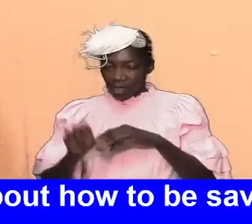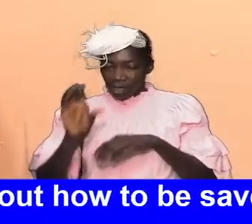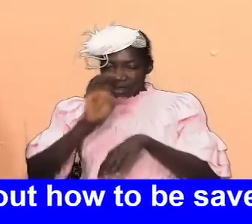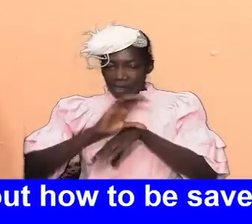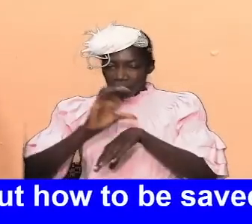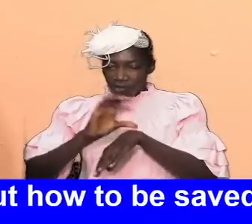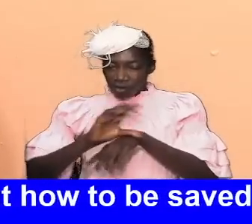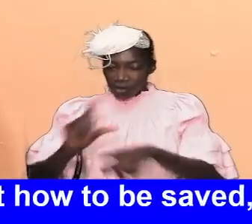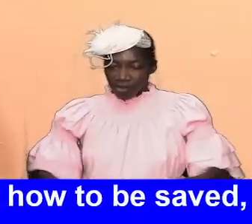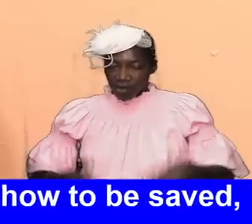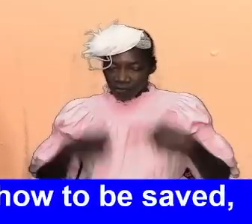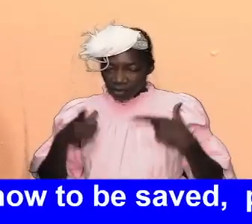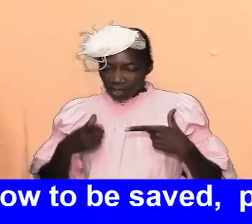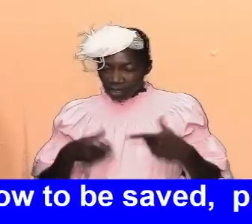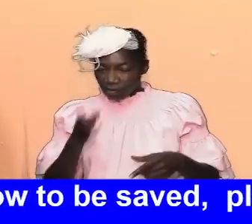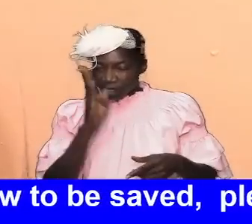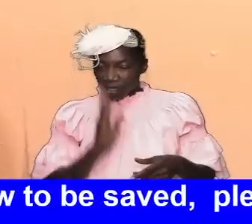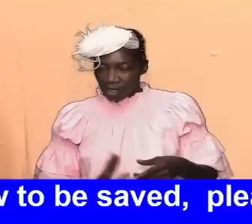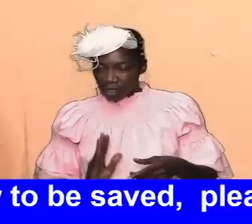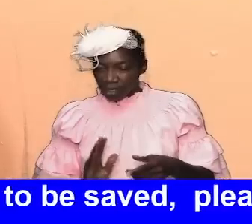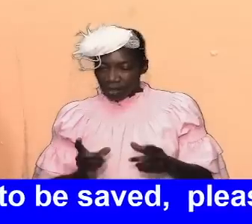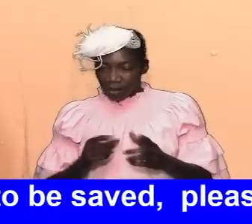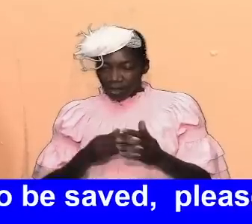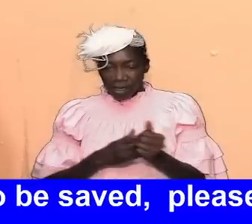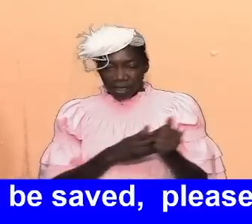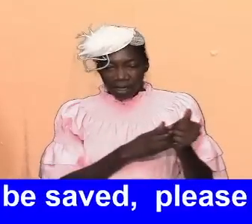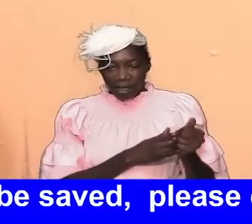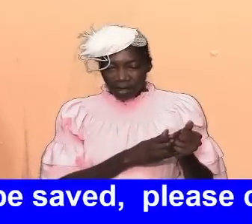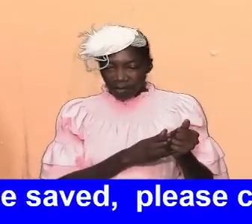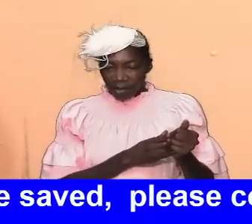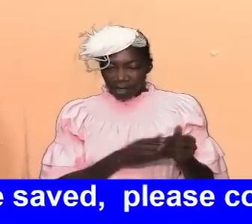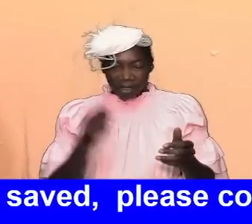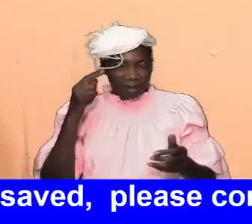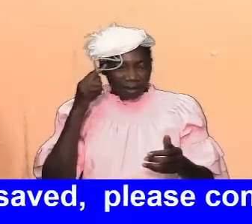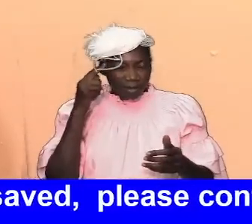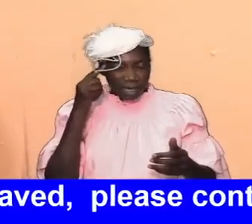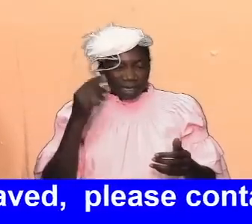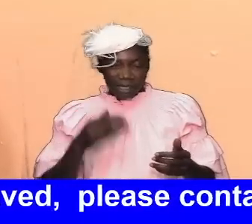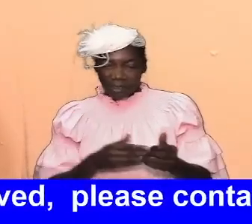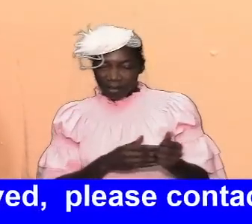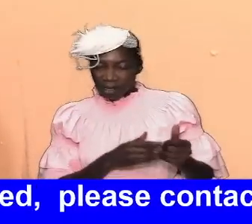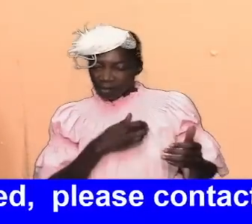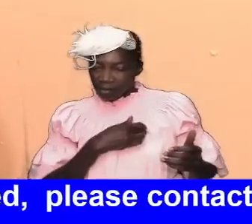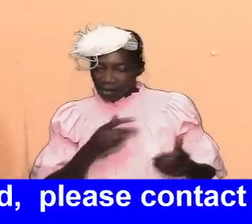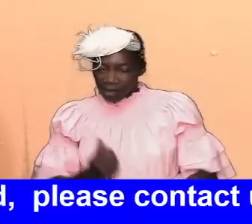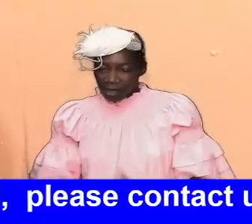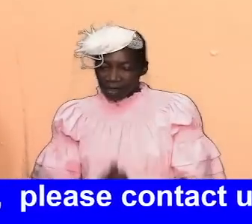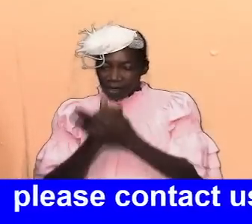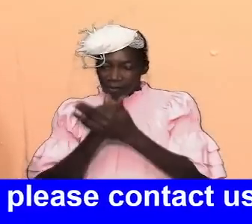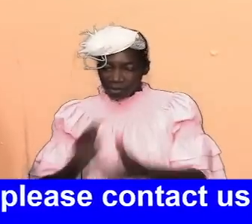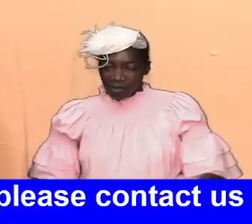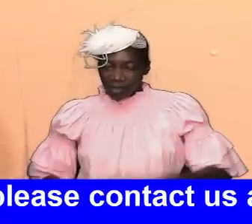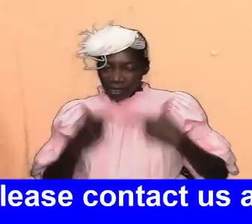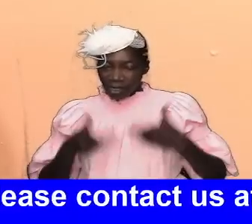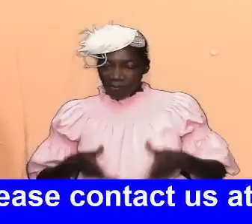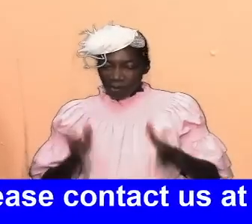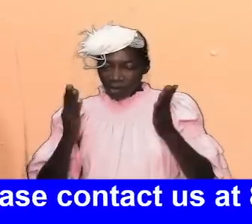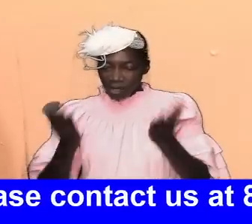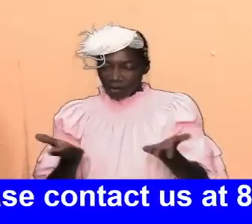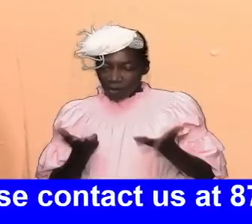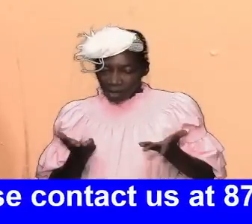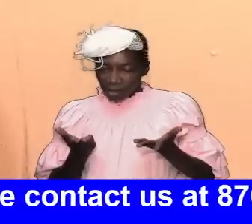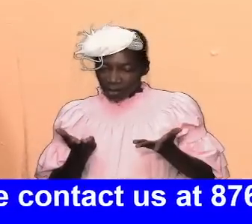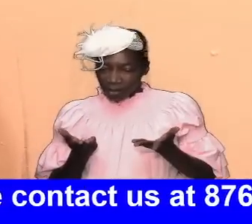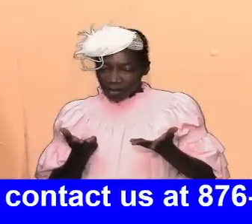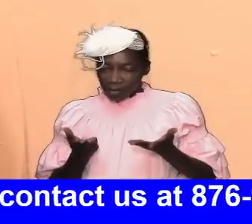of the living god direct our minds direct our hearts help us to live the way you want us to live help